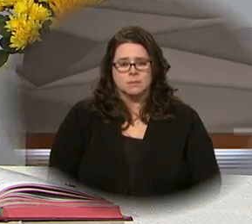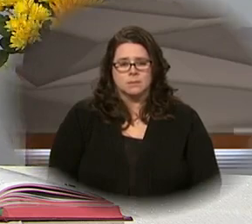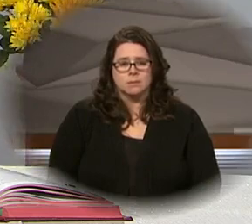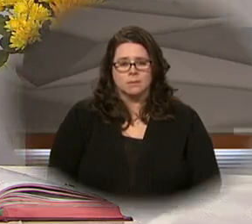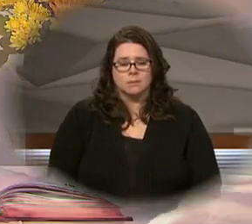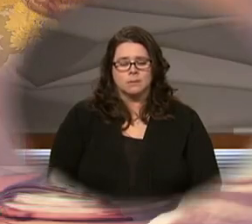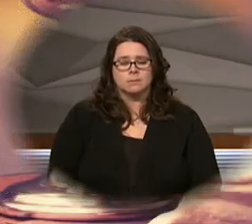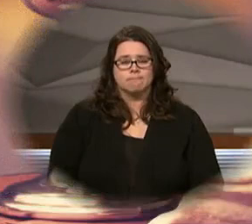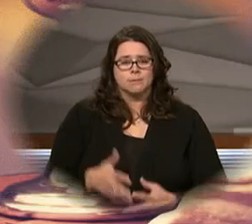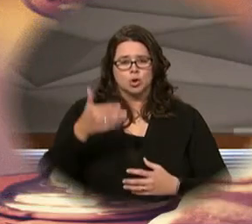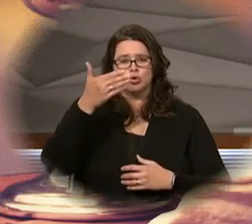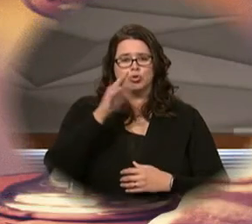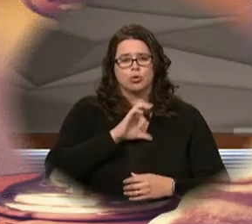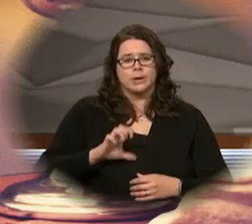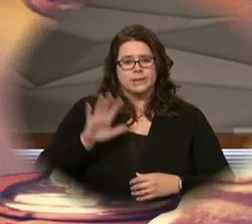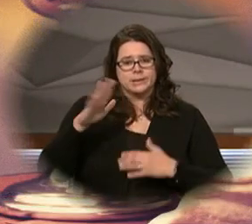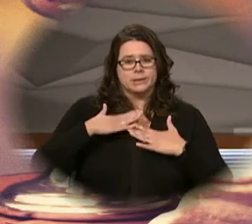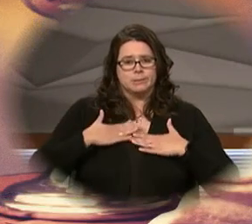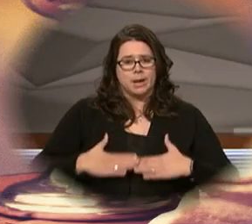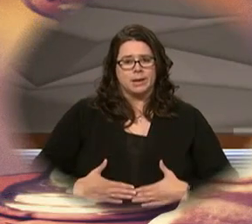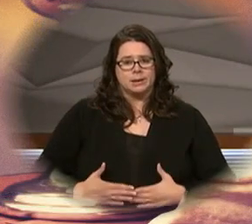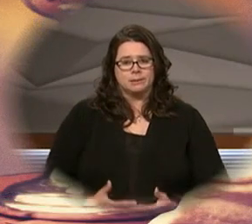The body of Christ. Amen.